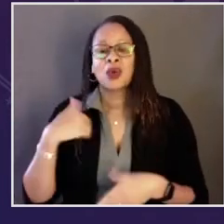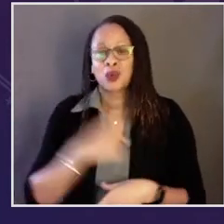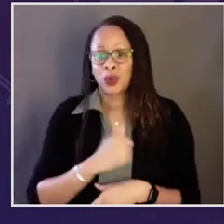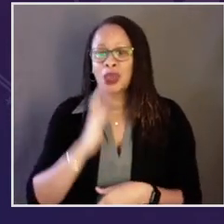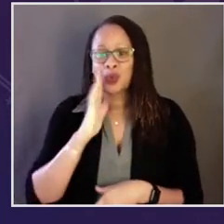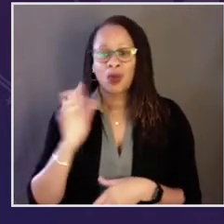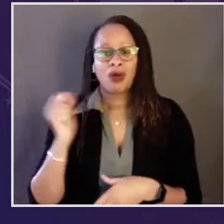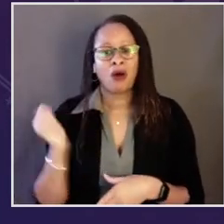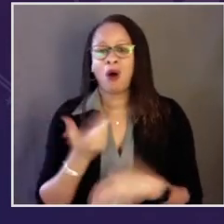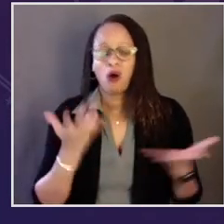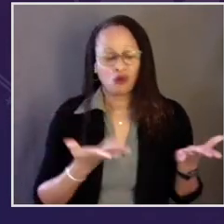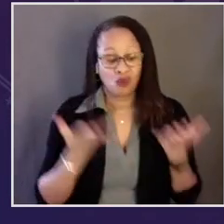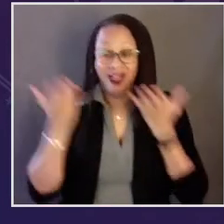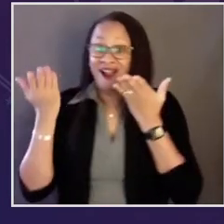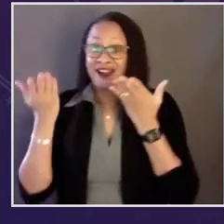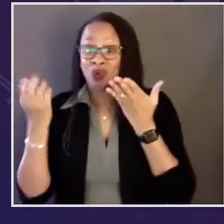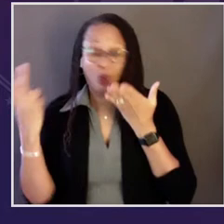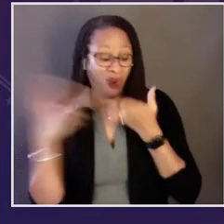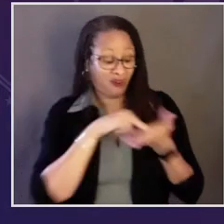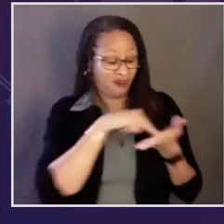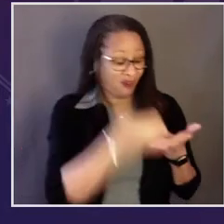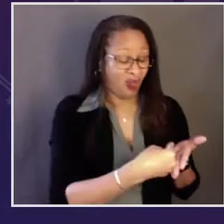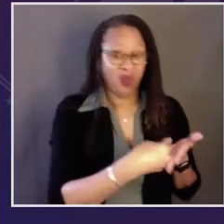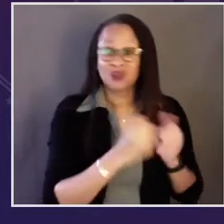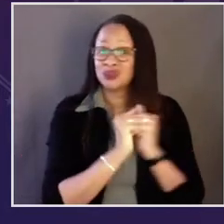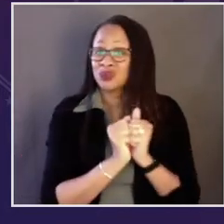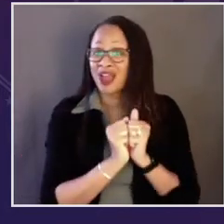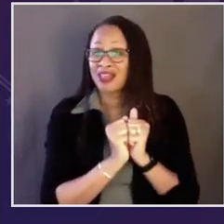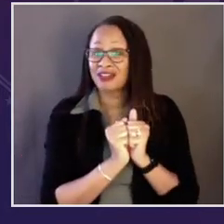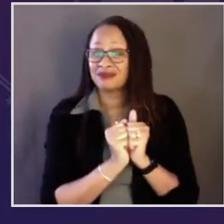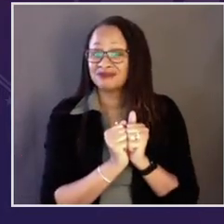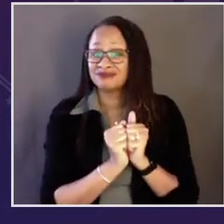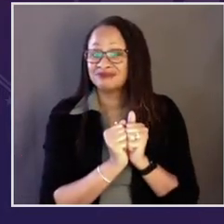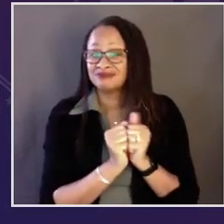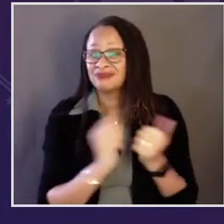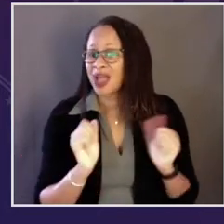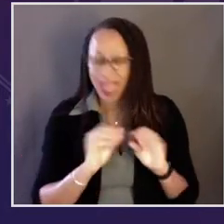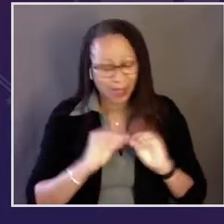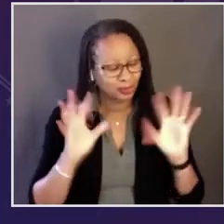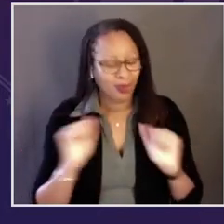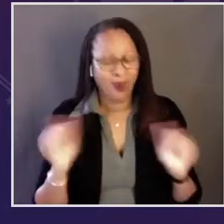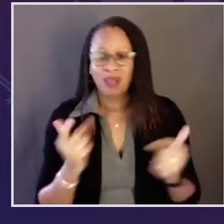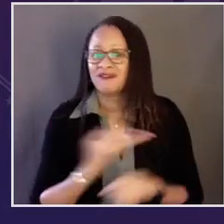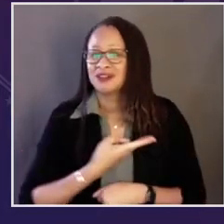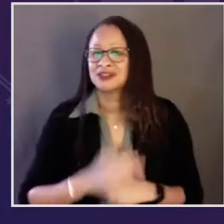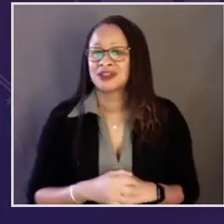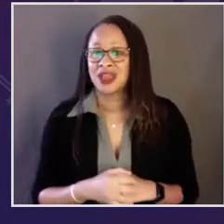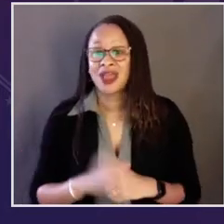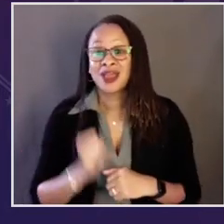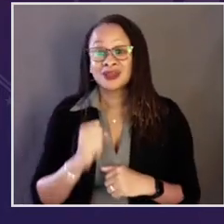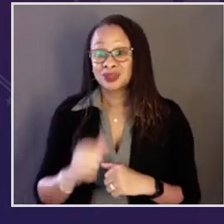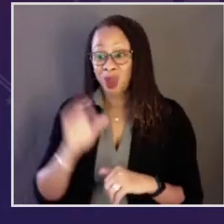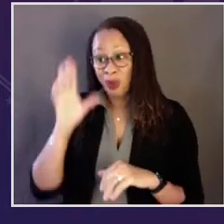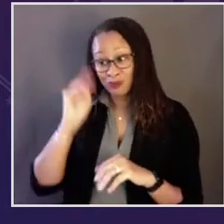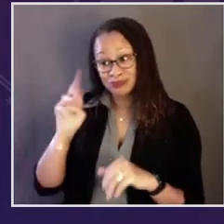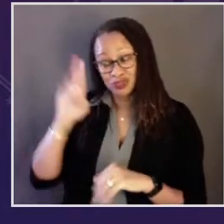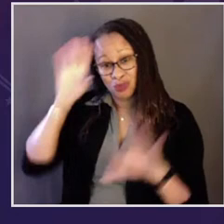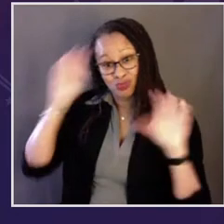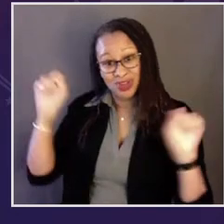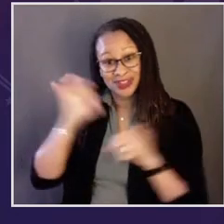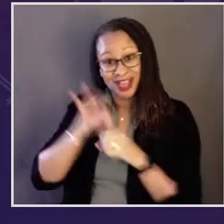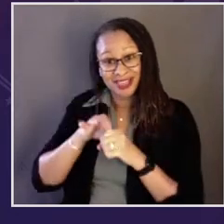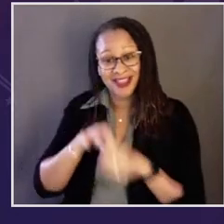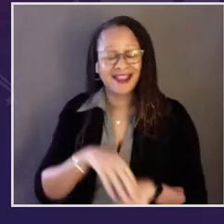I profoundly believe that we all rise or fall together, absolutely